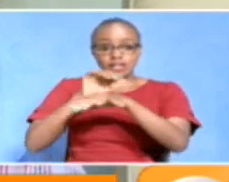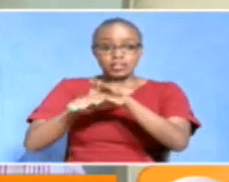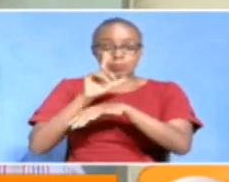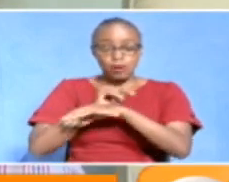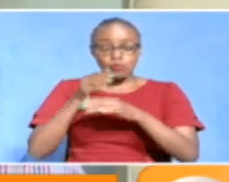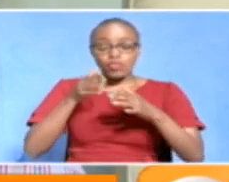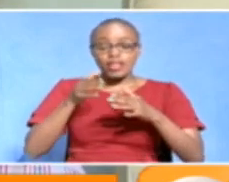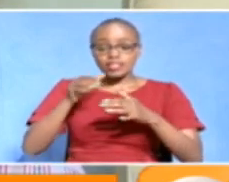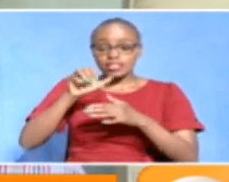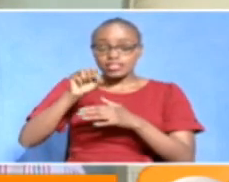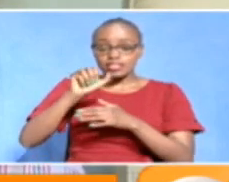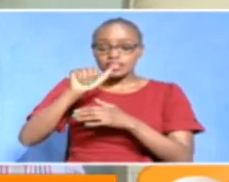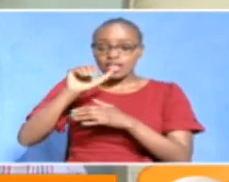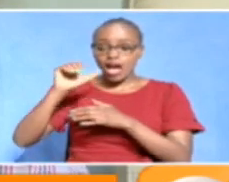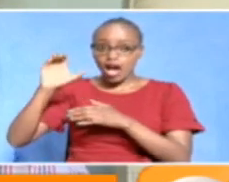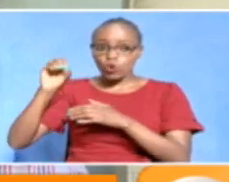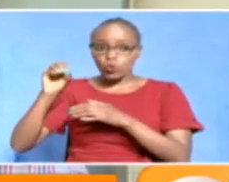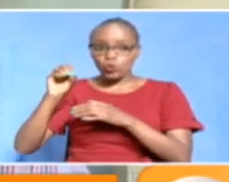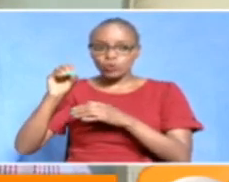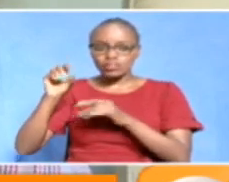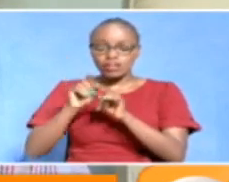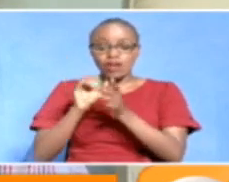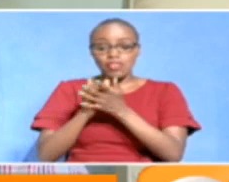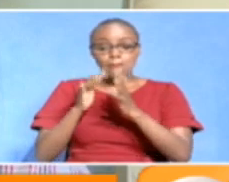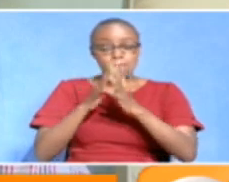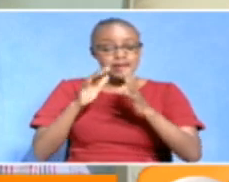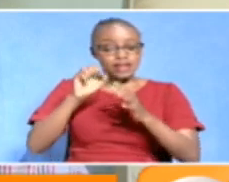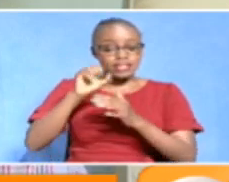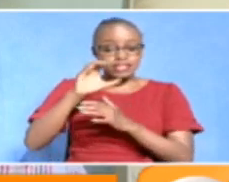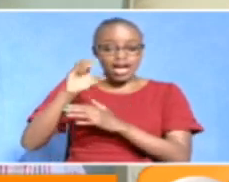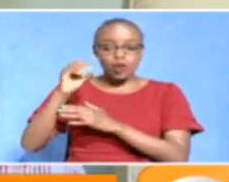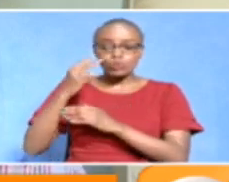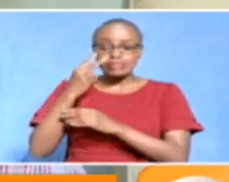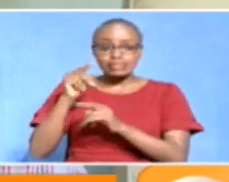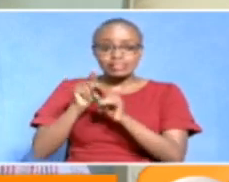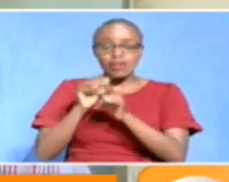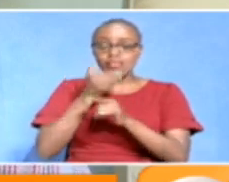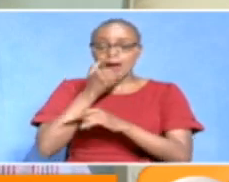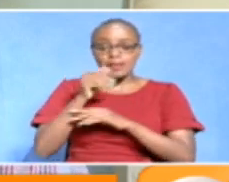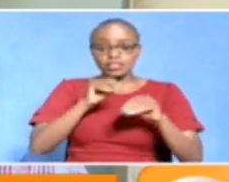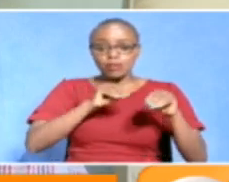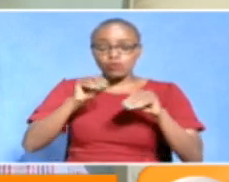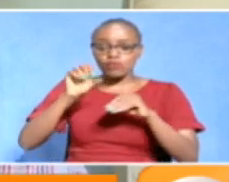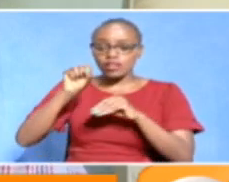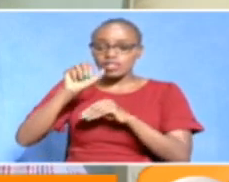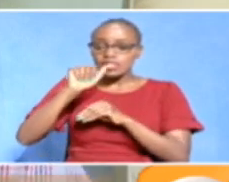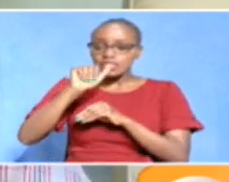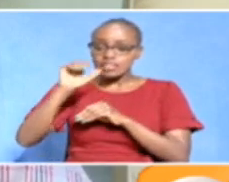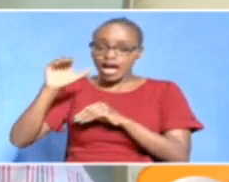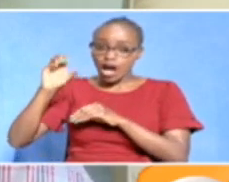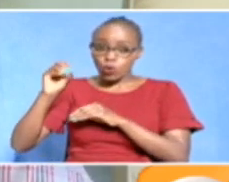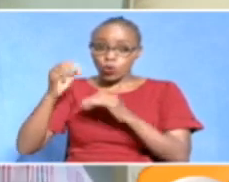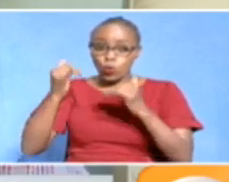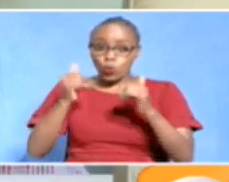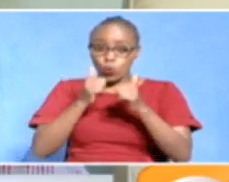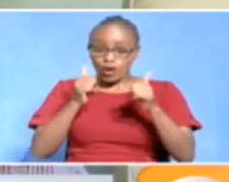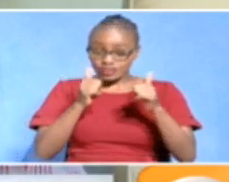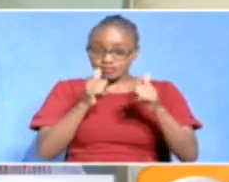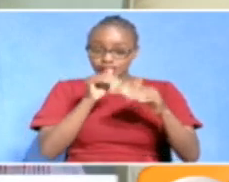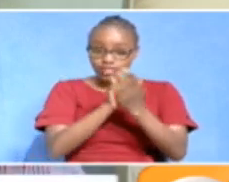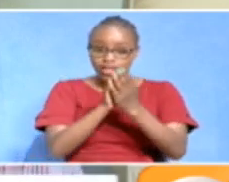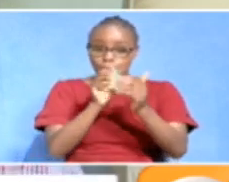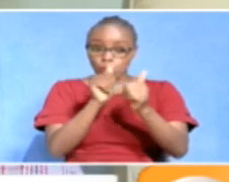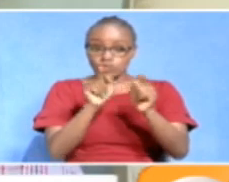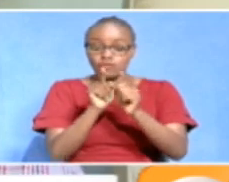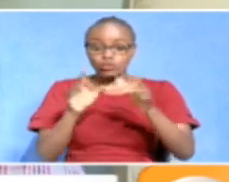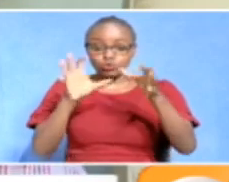existing Sarkos. One of the major Sarkos in the country which is considered to be one of the best moving Sarko and very well maintained Sarko has agreed